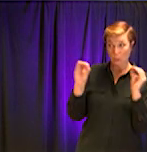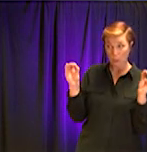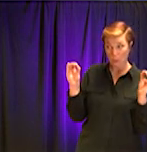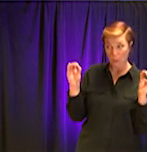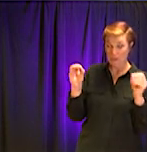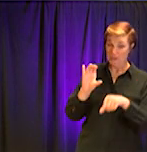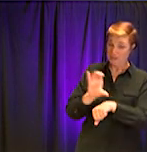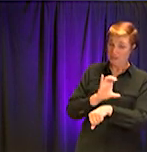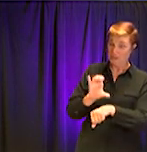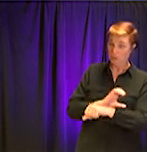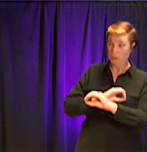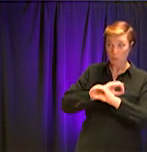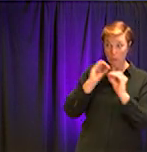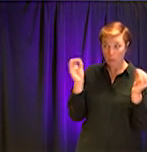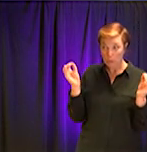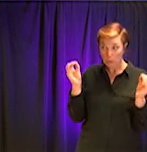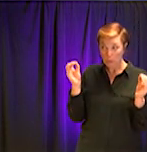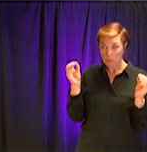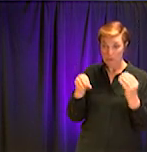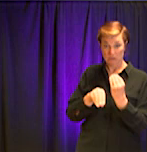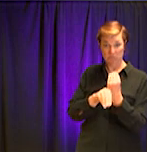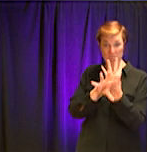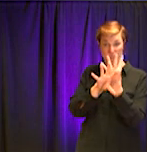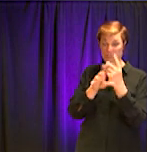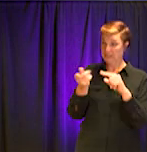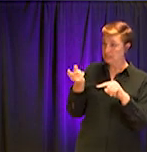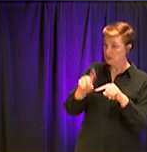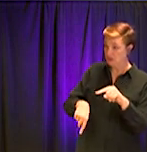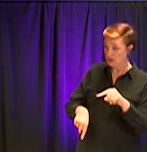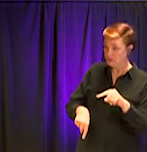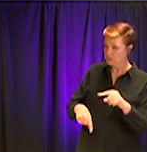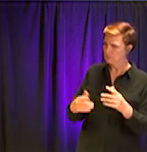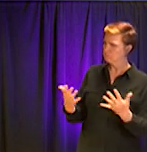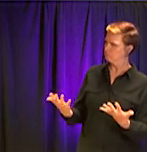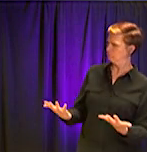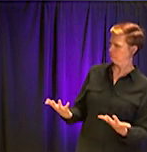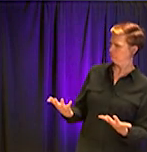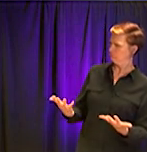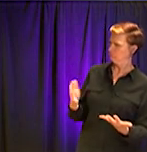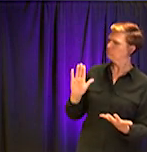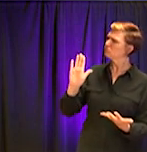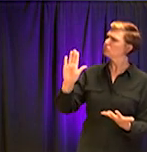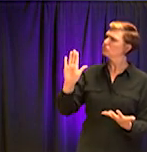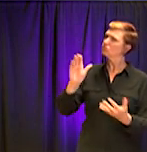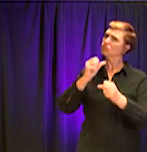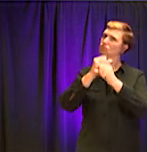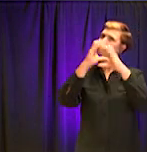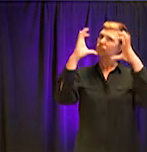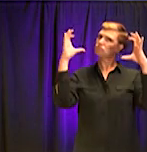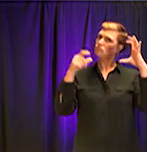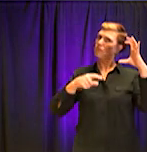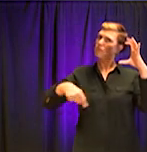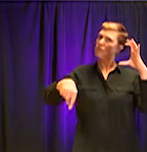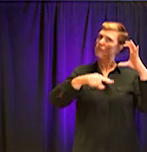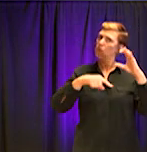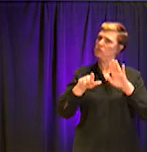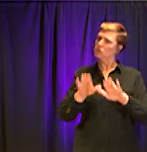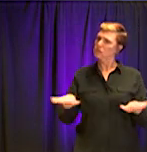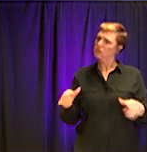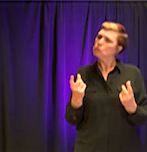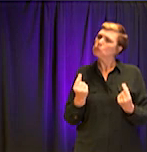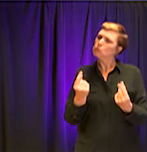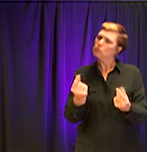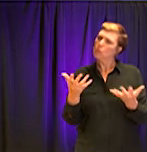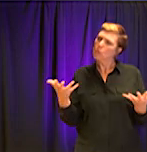or the internet readily available to them. Talk to me some about that. How do we address that so that